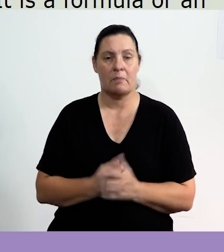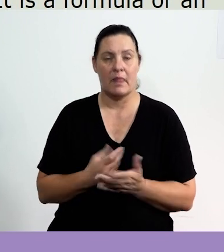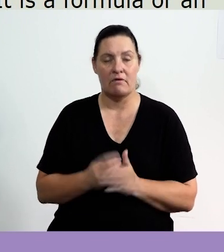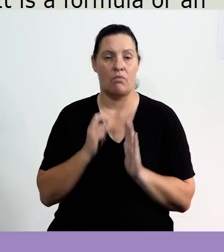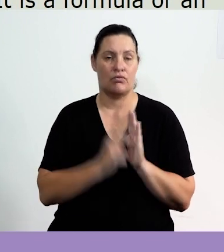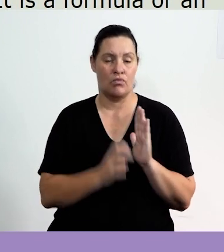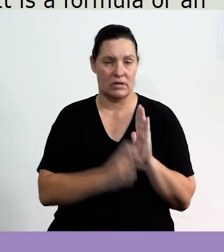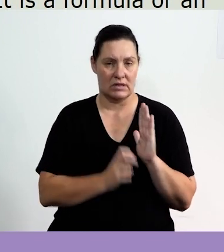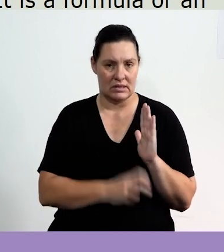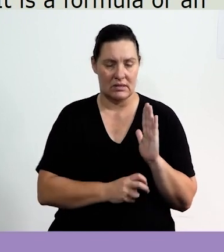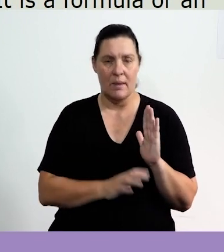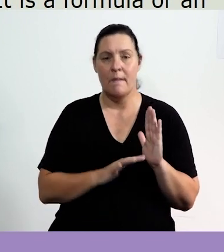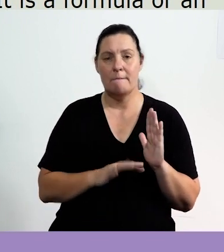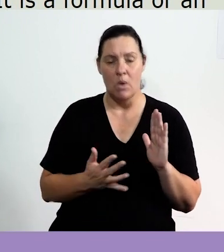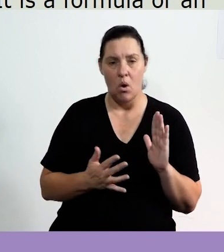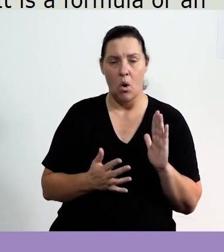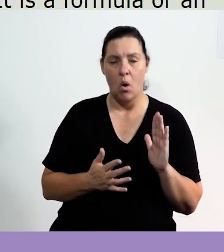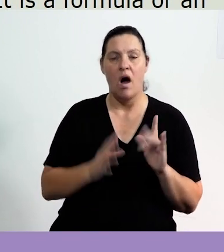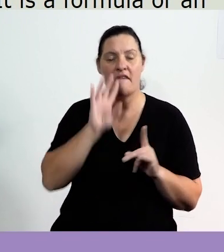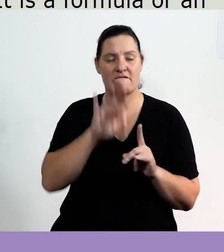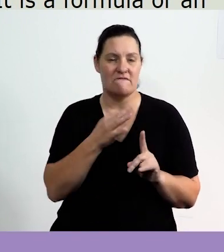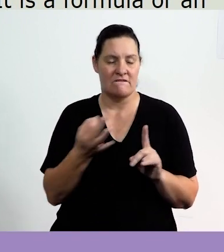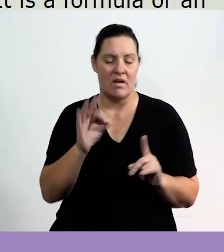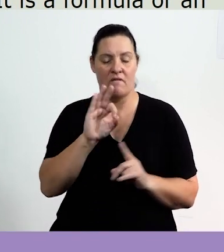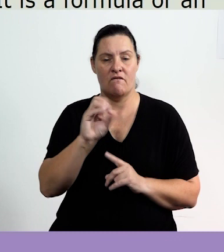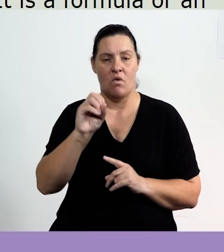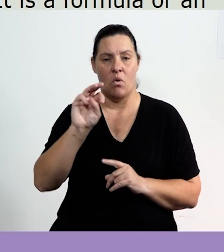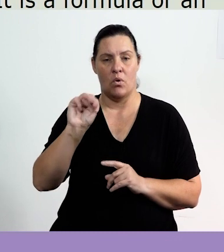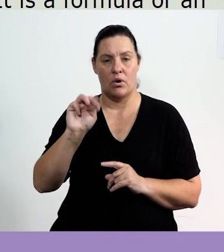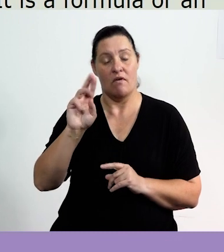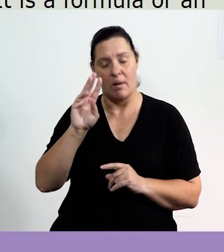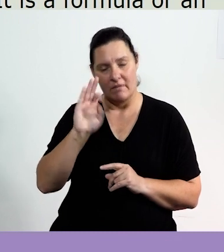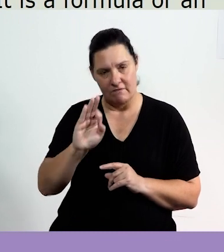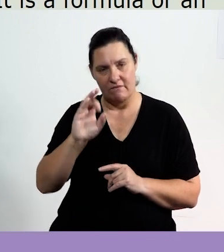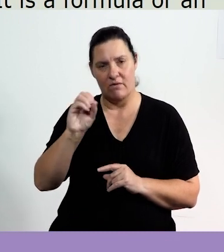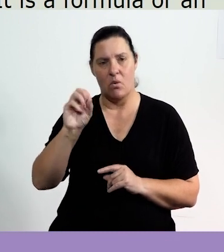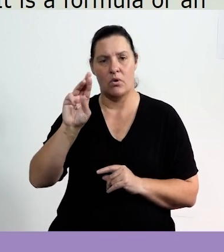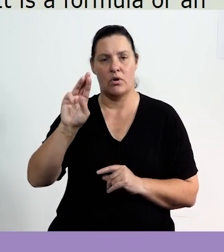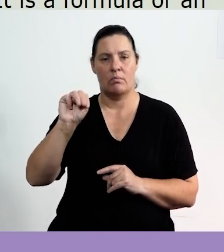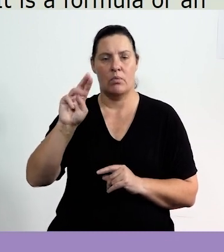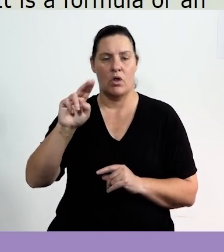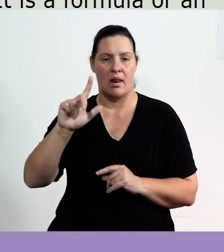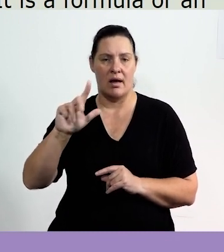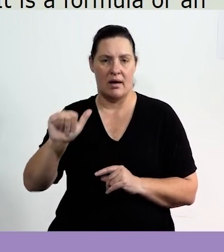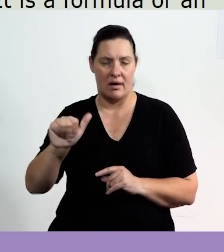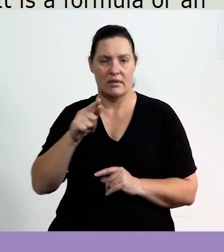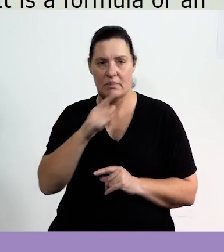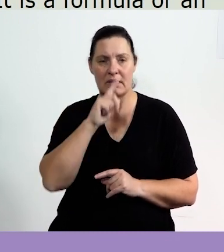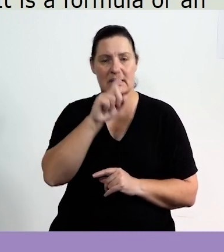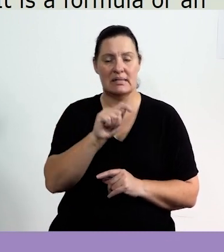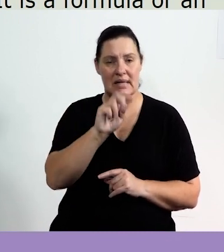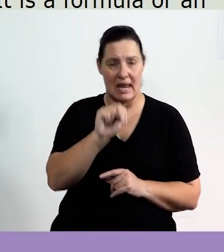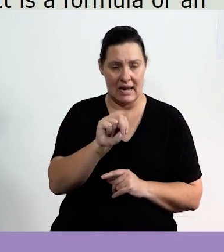Then when we are talking about the rule, it's more of a formula. So this would be our TN, which represents our rule.